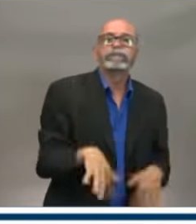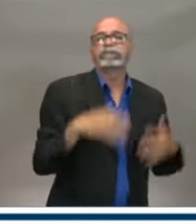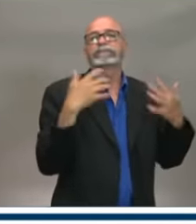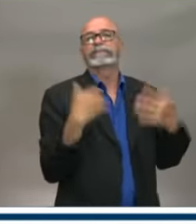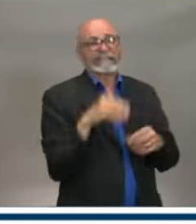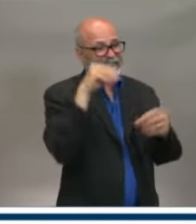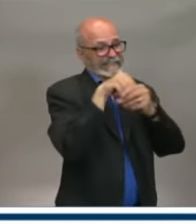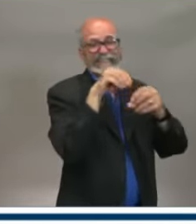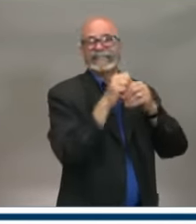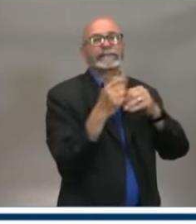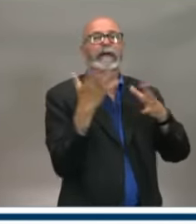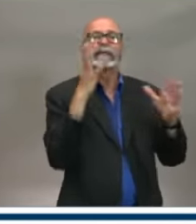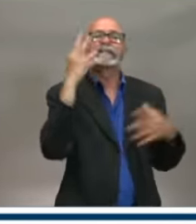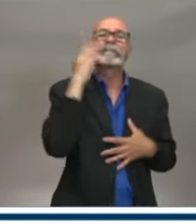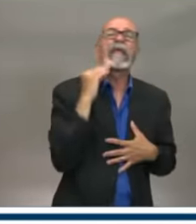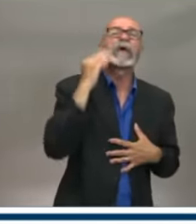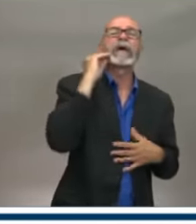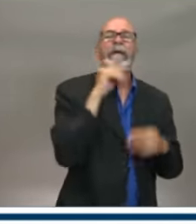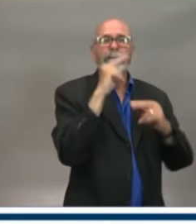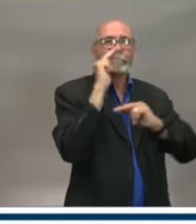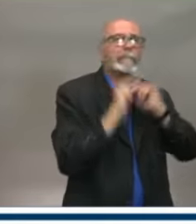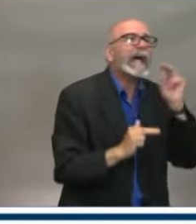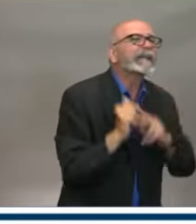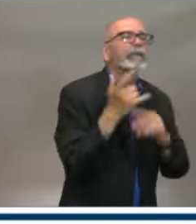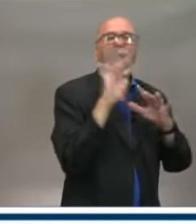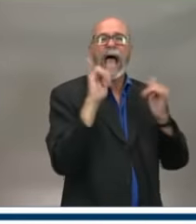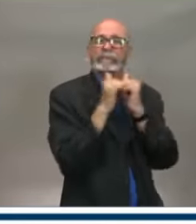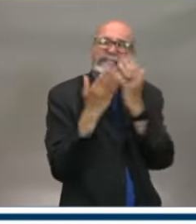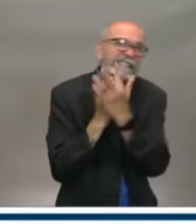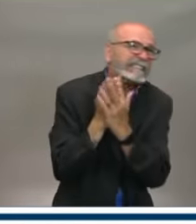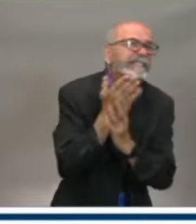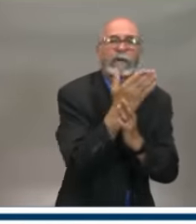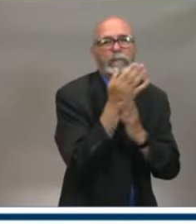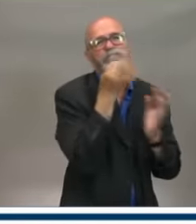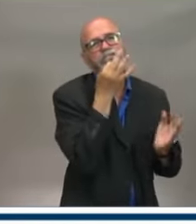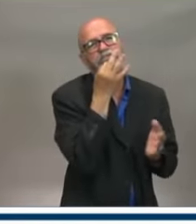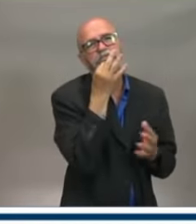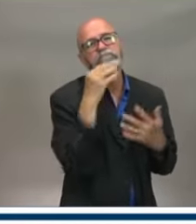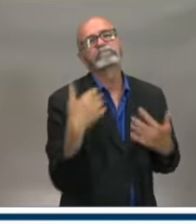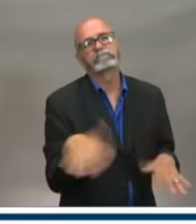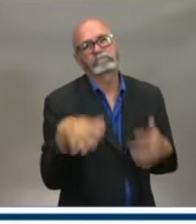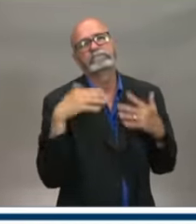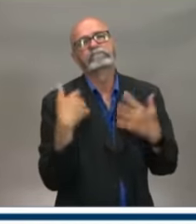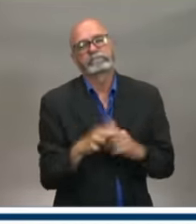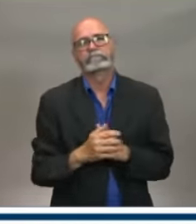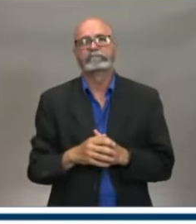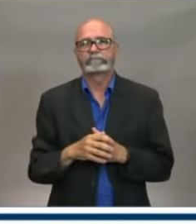of the building of this great country. Next question, go to Kyle Shaw with the Coast.